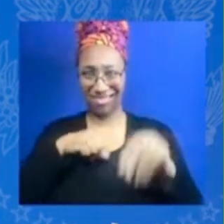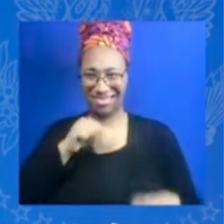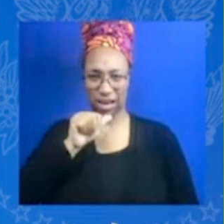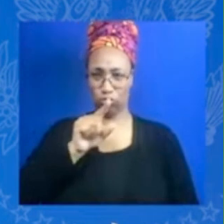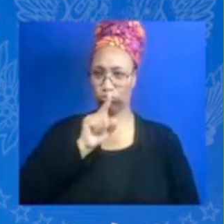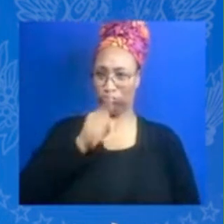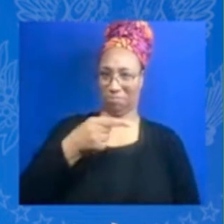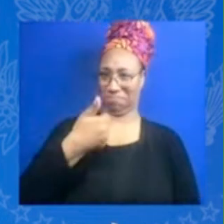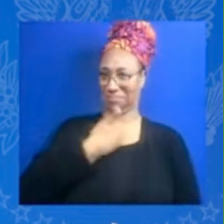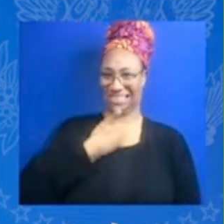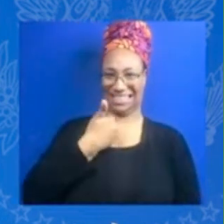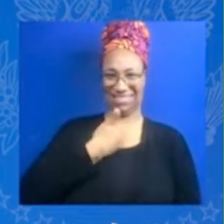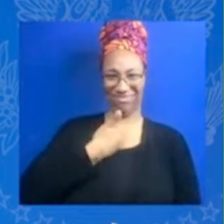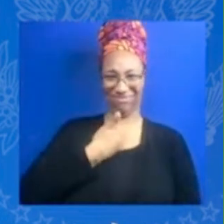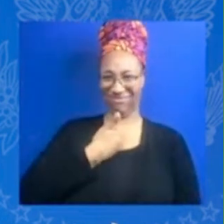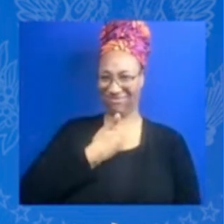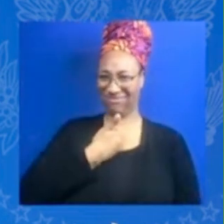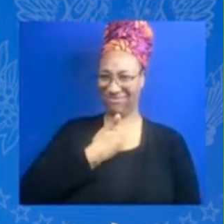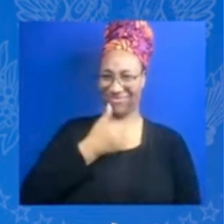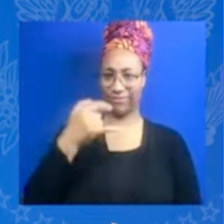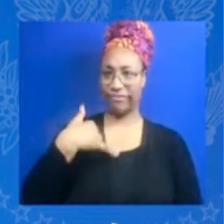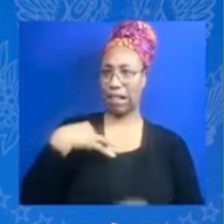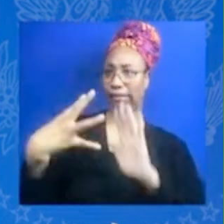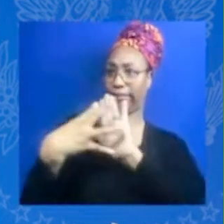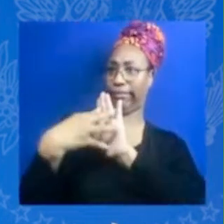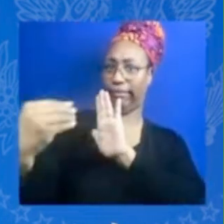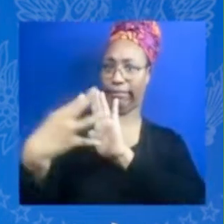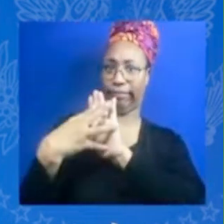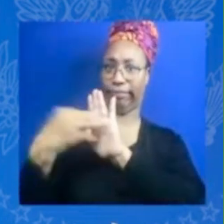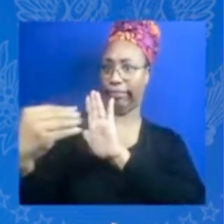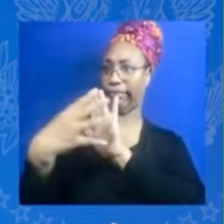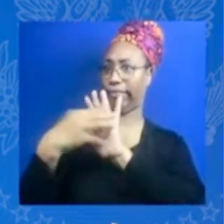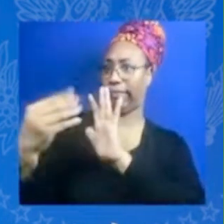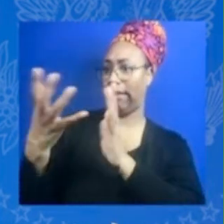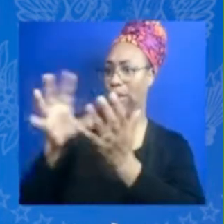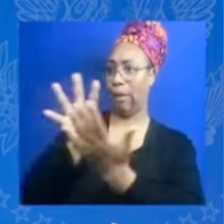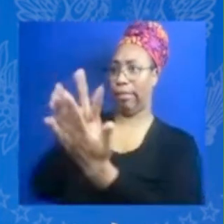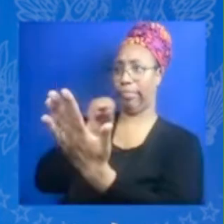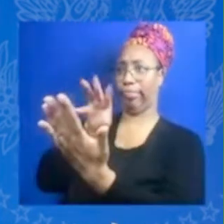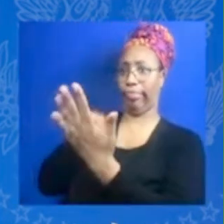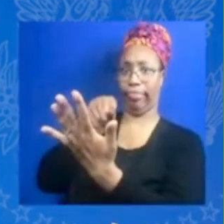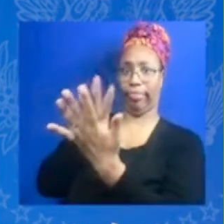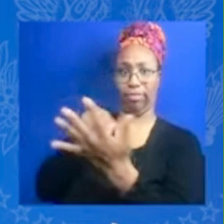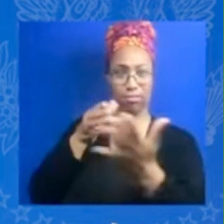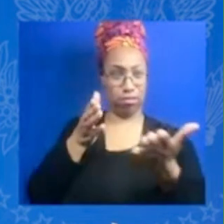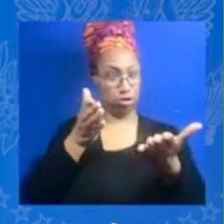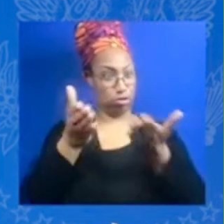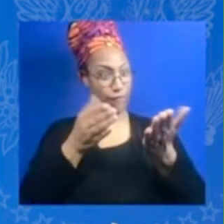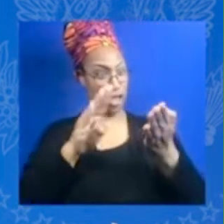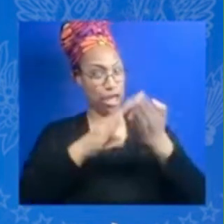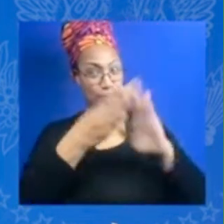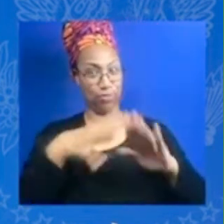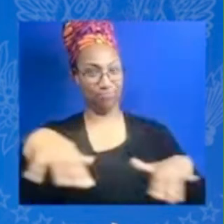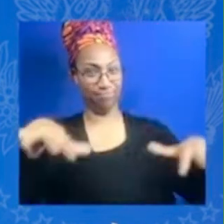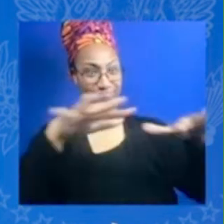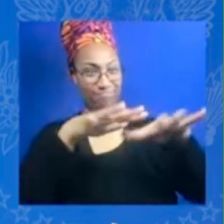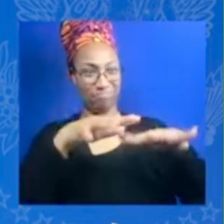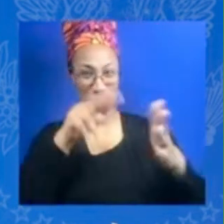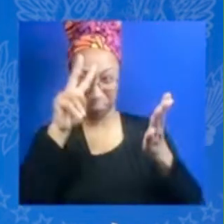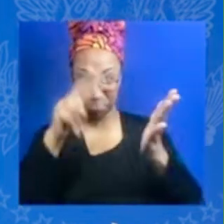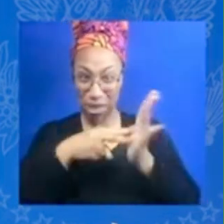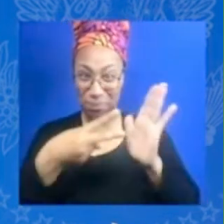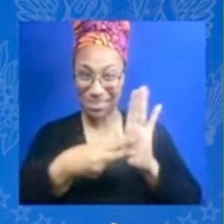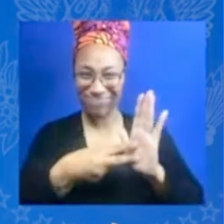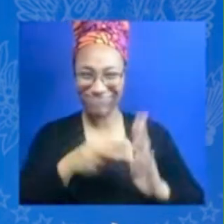i was truly serving my community serving myself serving my purpose um and it took a lot of strength to walk